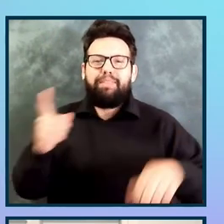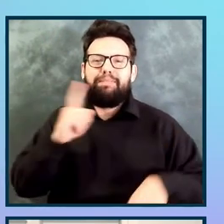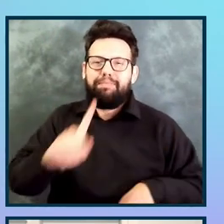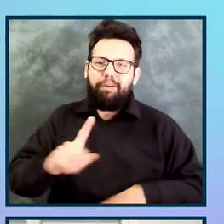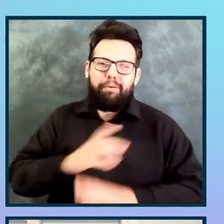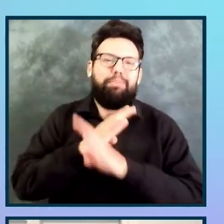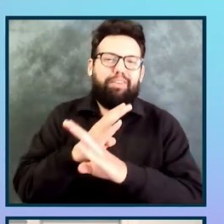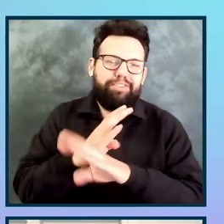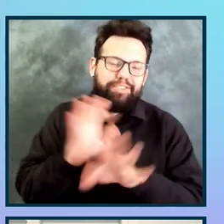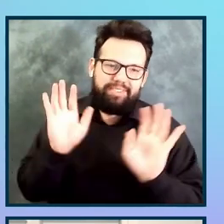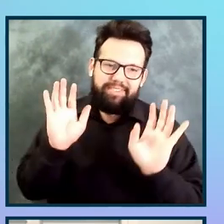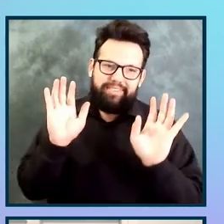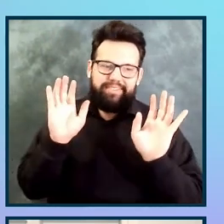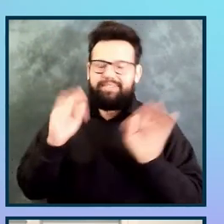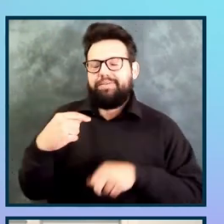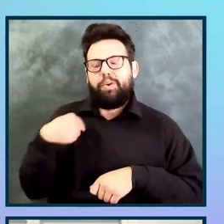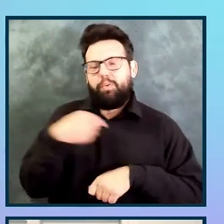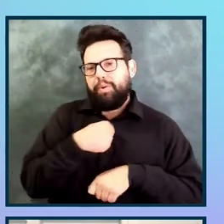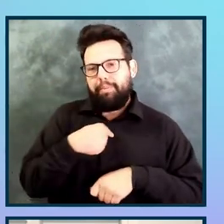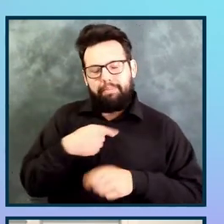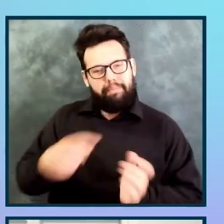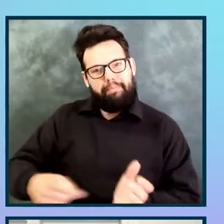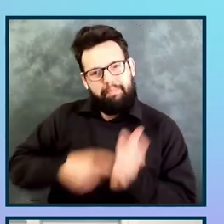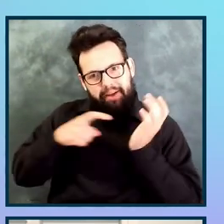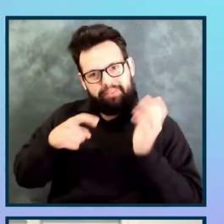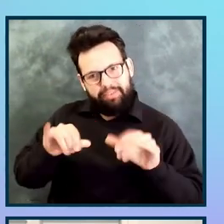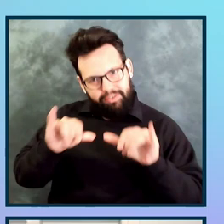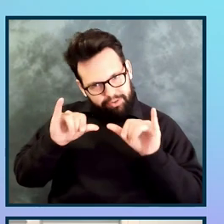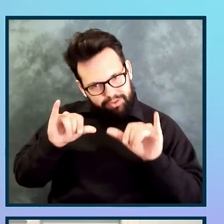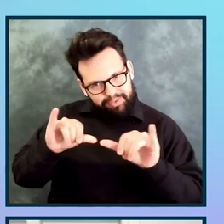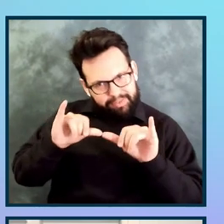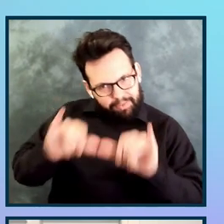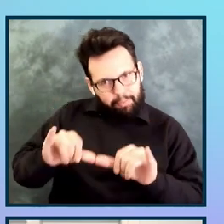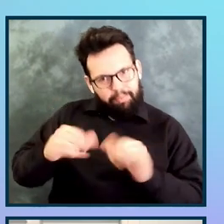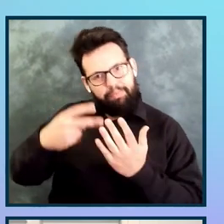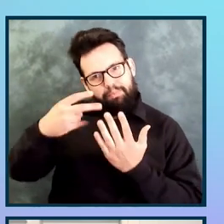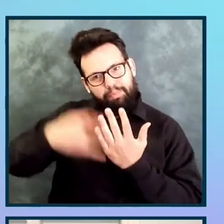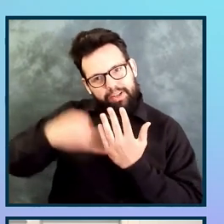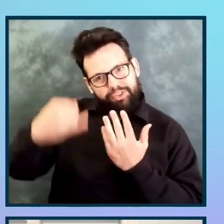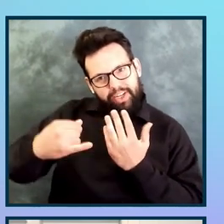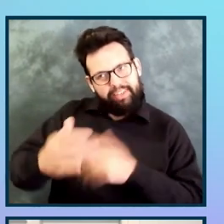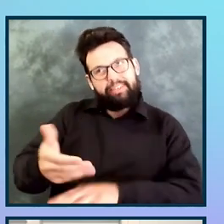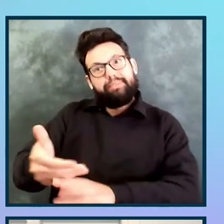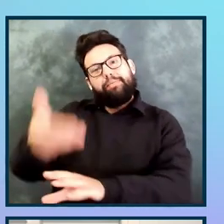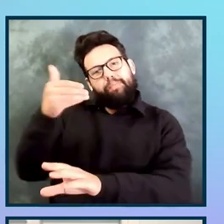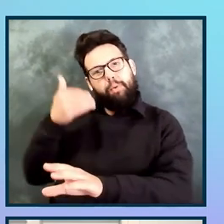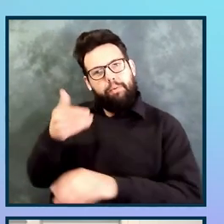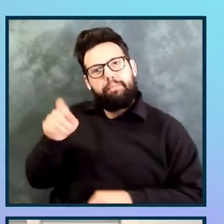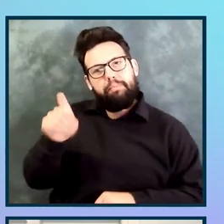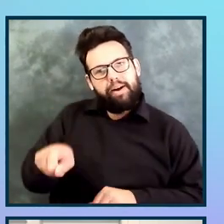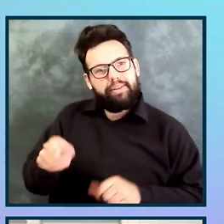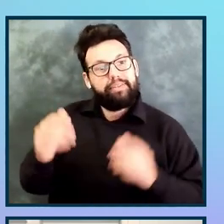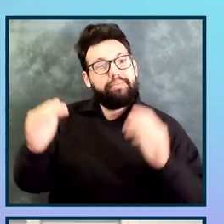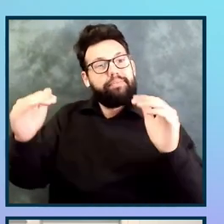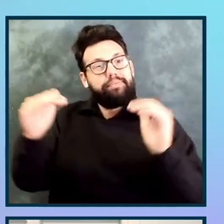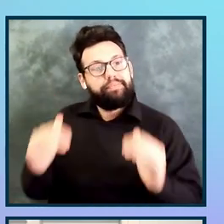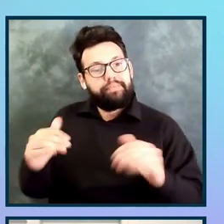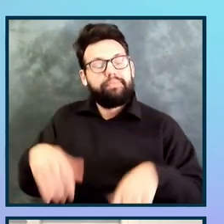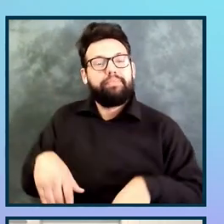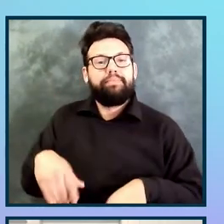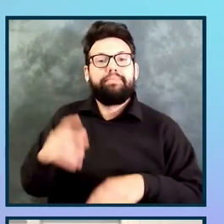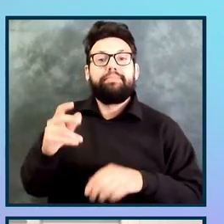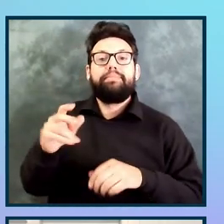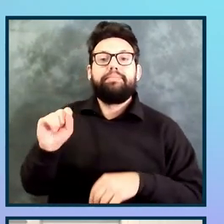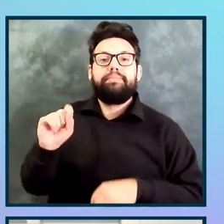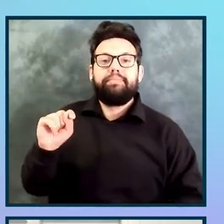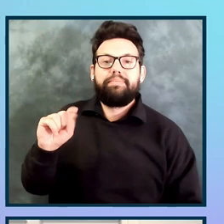we needed to get scoping done earlier. That was our first attempt at trying to solve for that. The second was stakeholder engagement is clearly